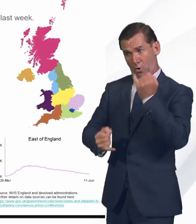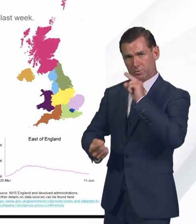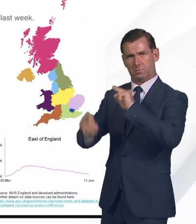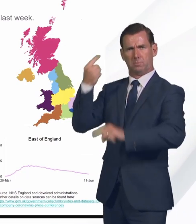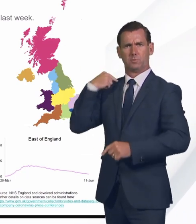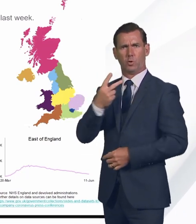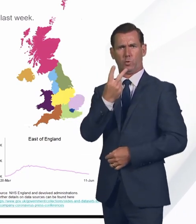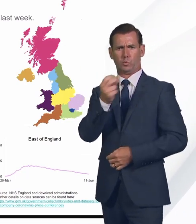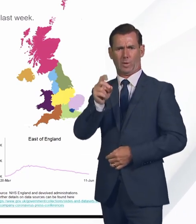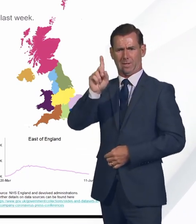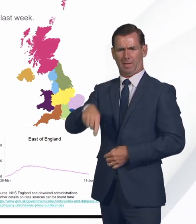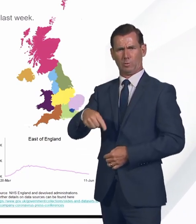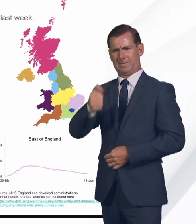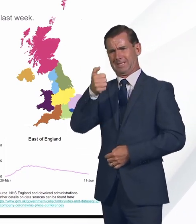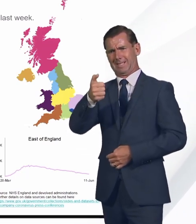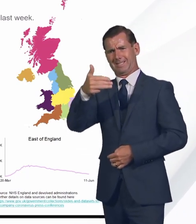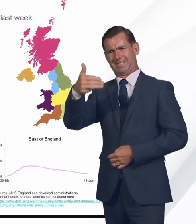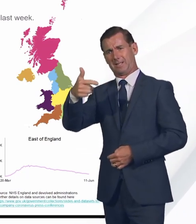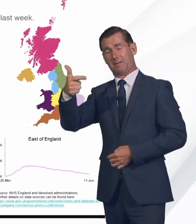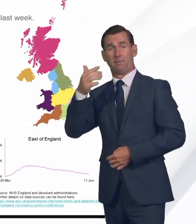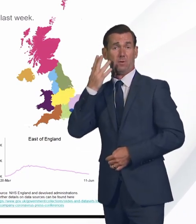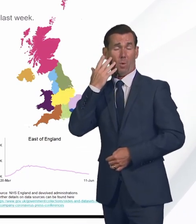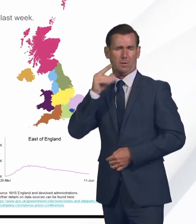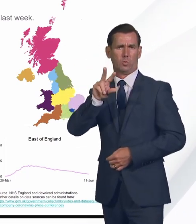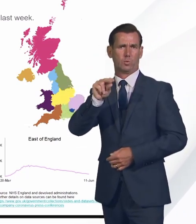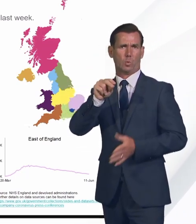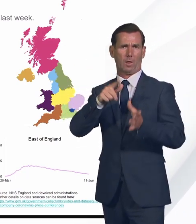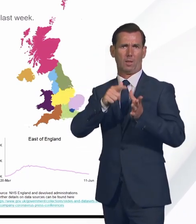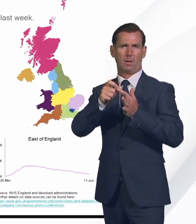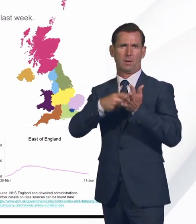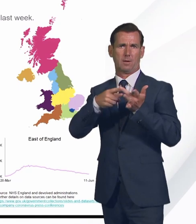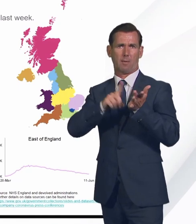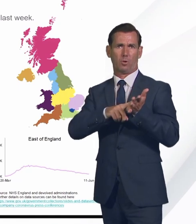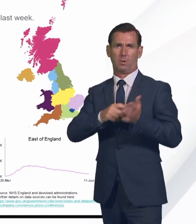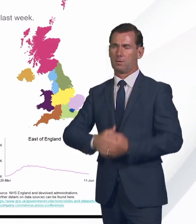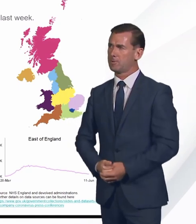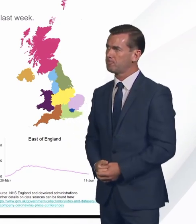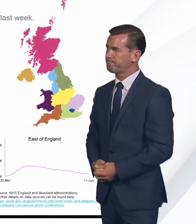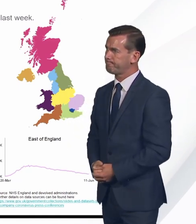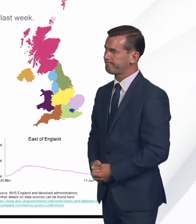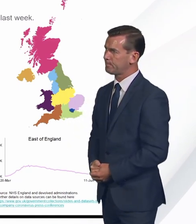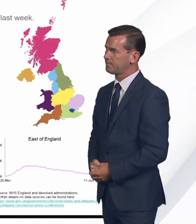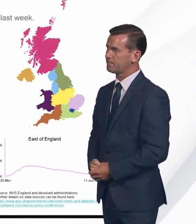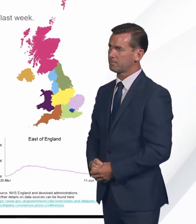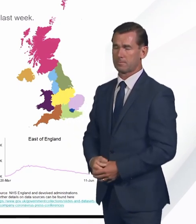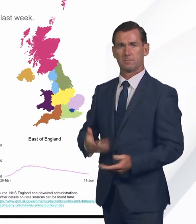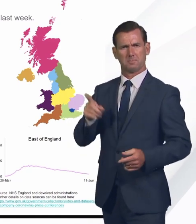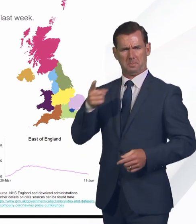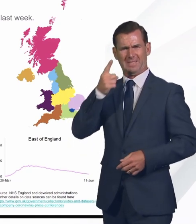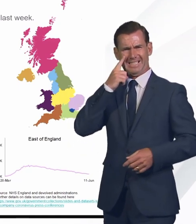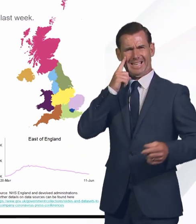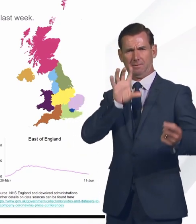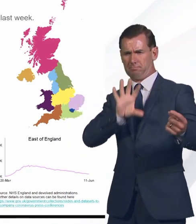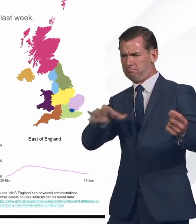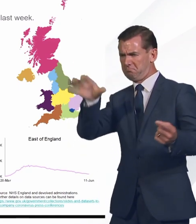,697 on 12 April. As the graphs show, while there is some variation,